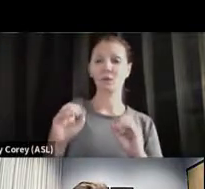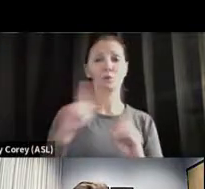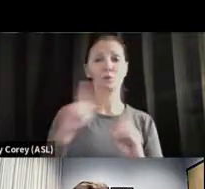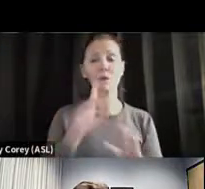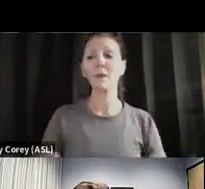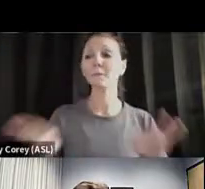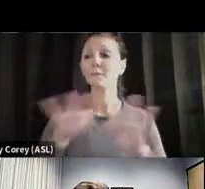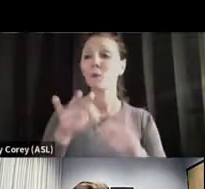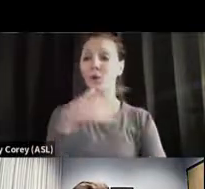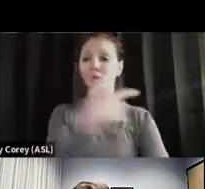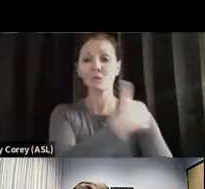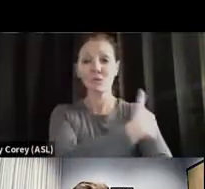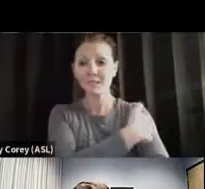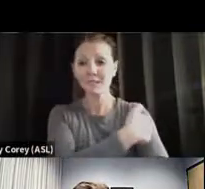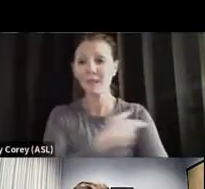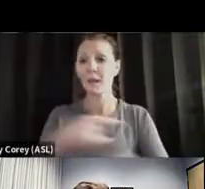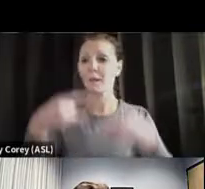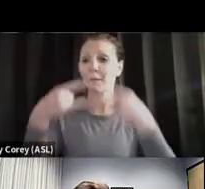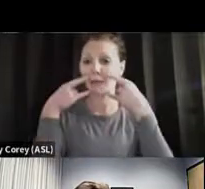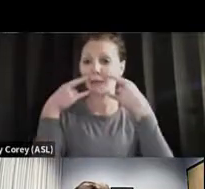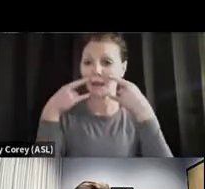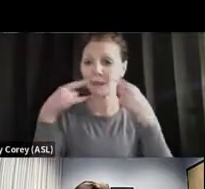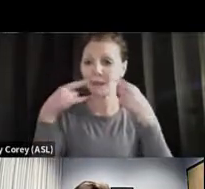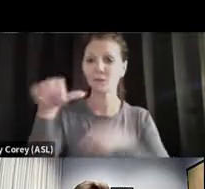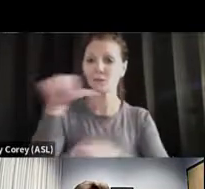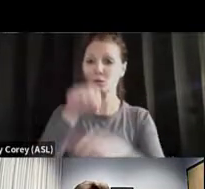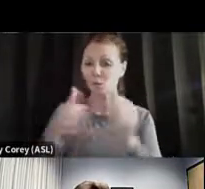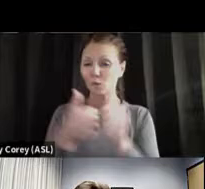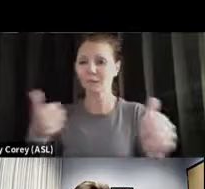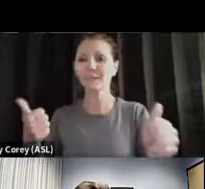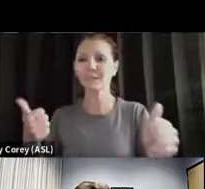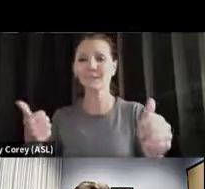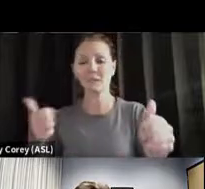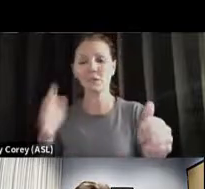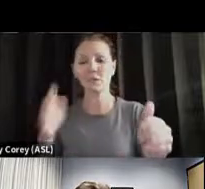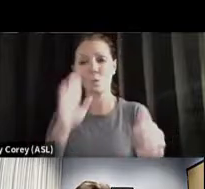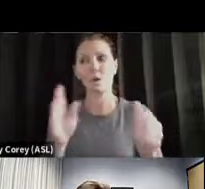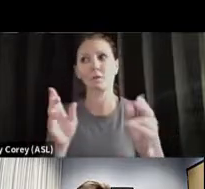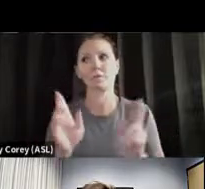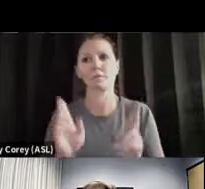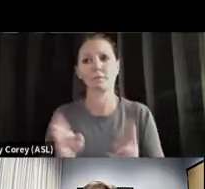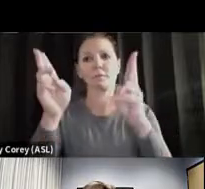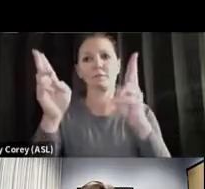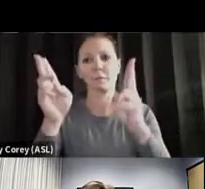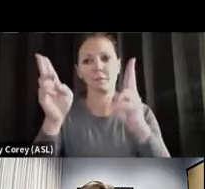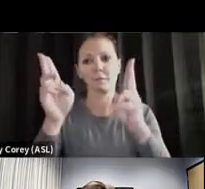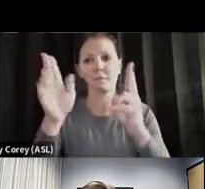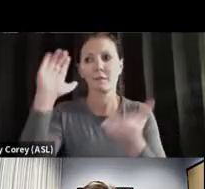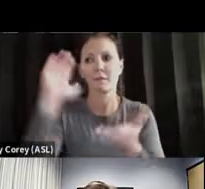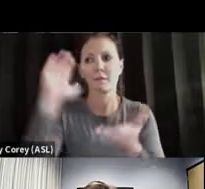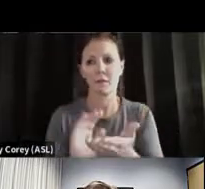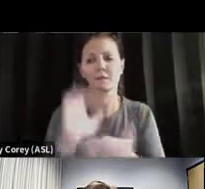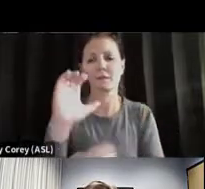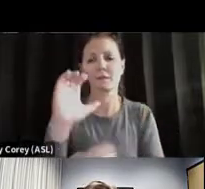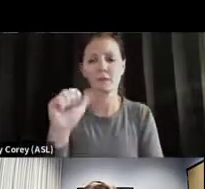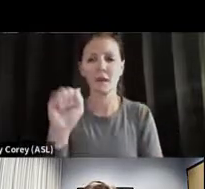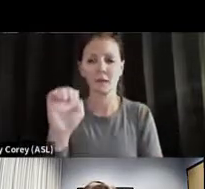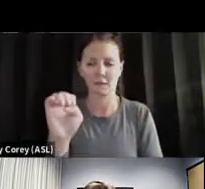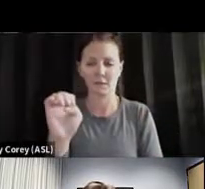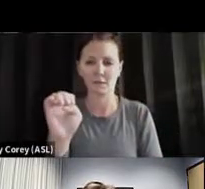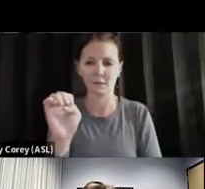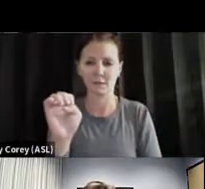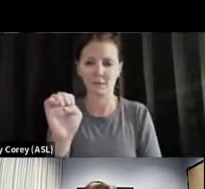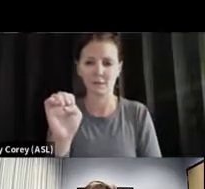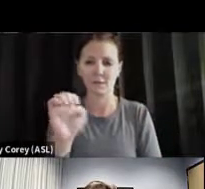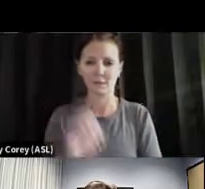distancing is something that will get us quickly, more quickly, out of this rise in cases. So I just want to emphasize that.